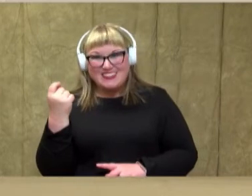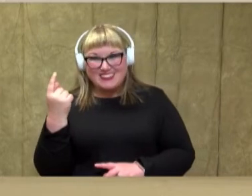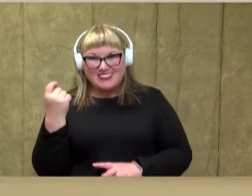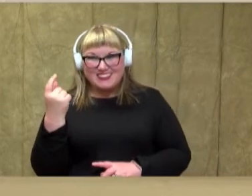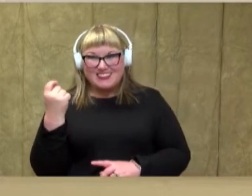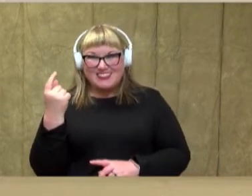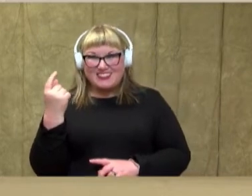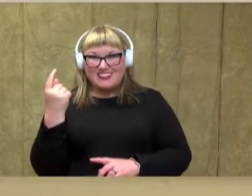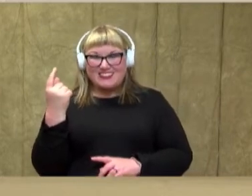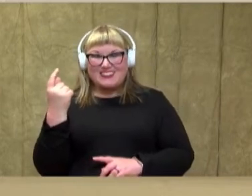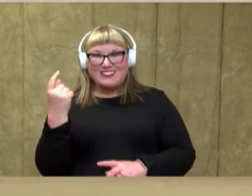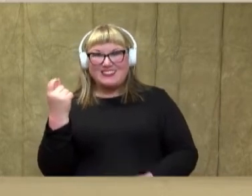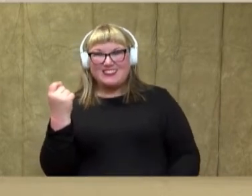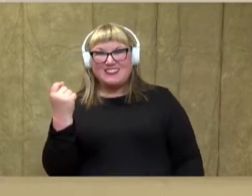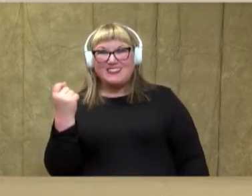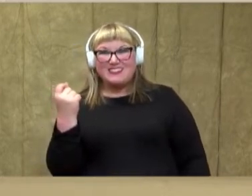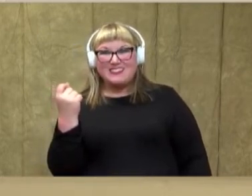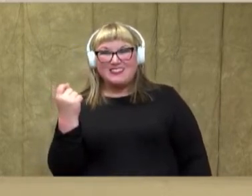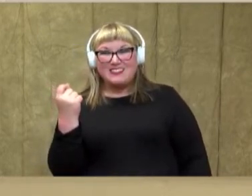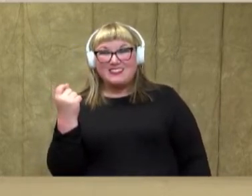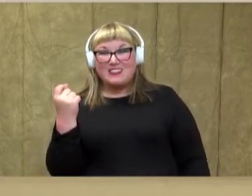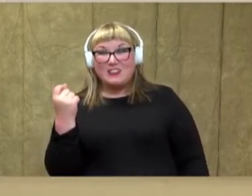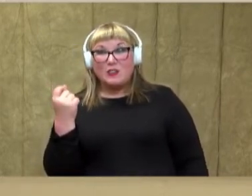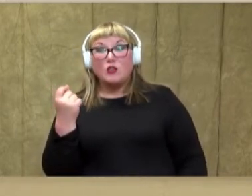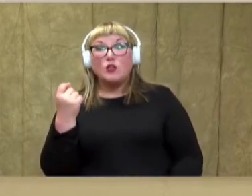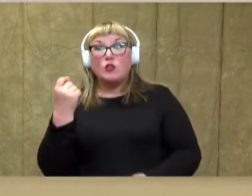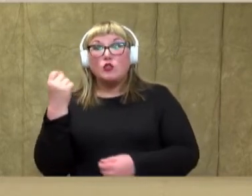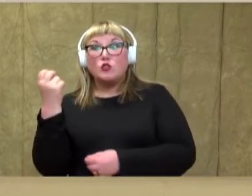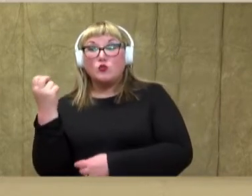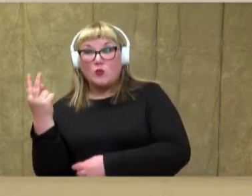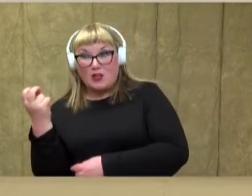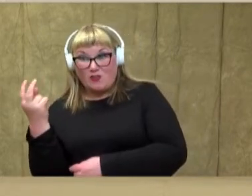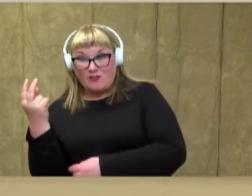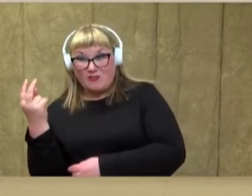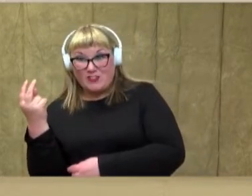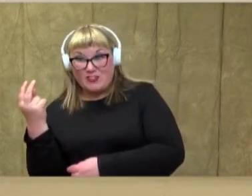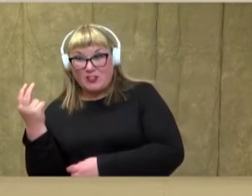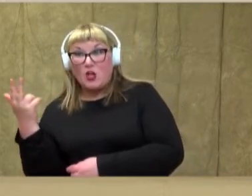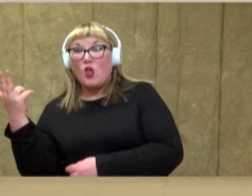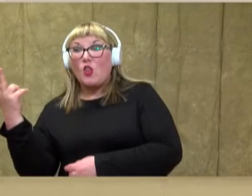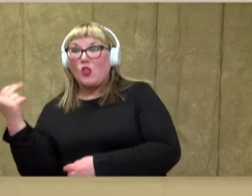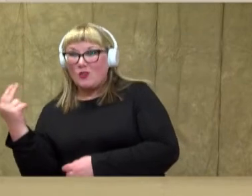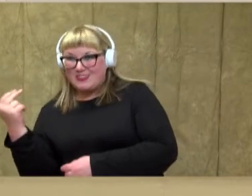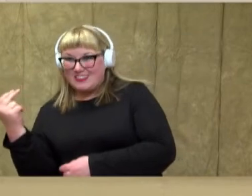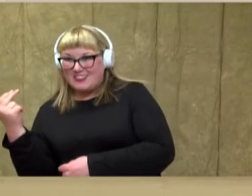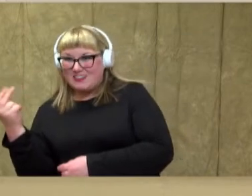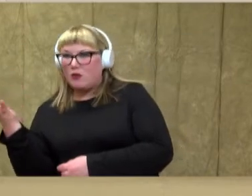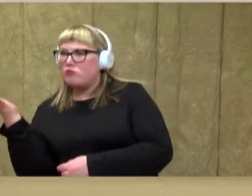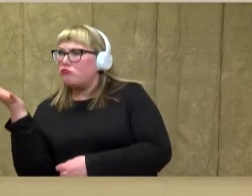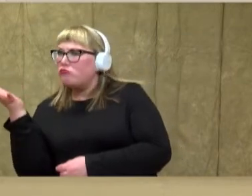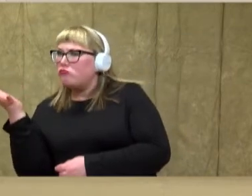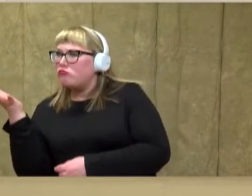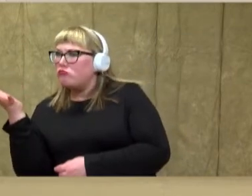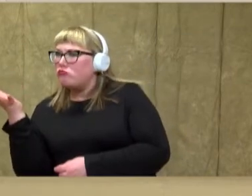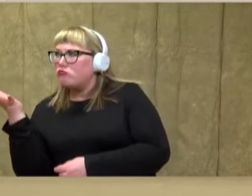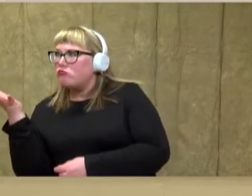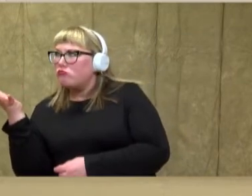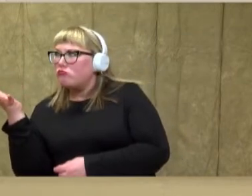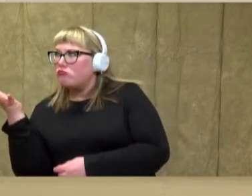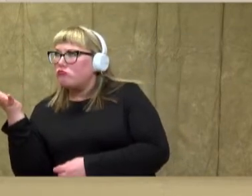job. Let's fill in 11, 12, 13, and